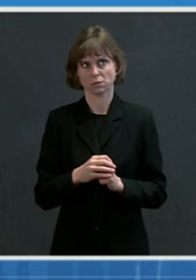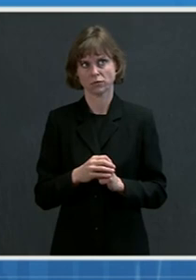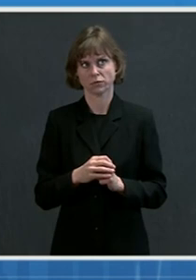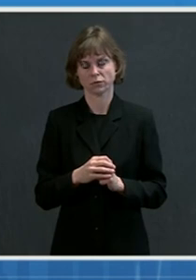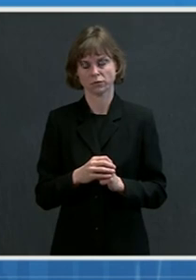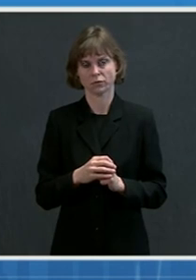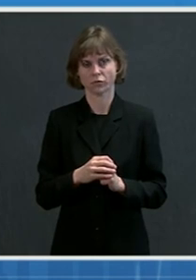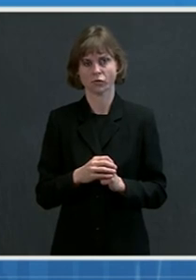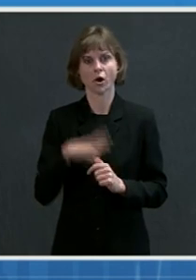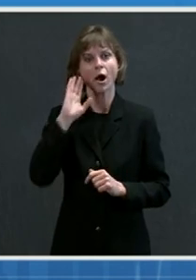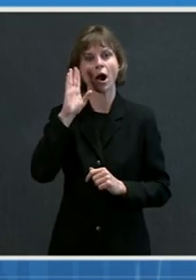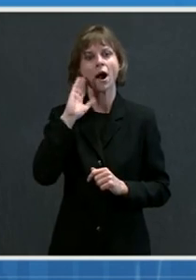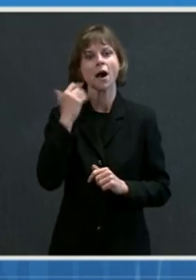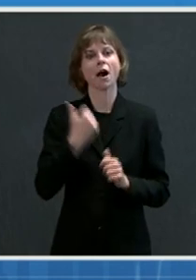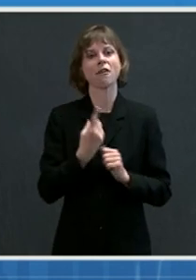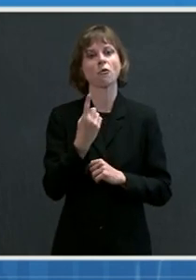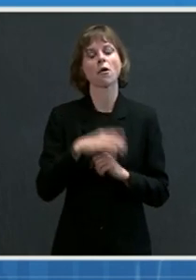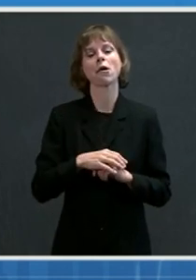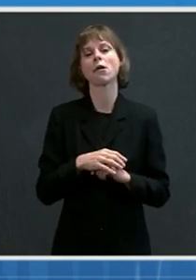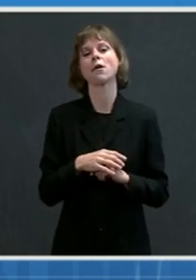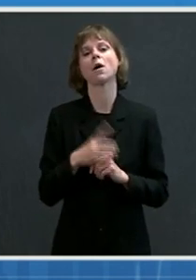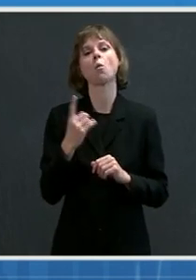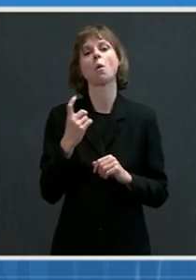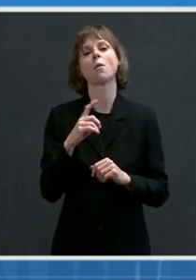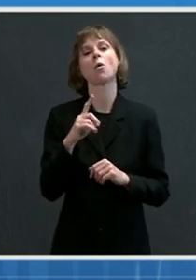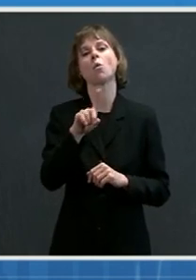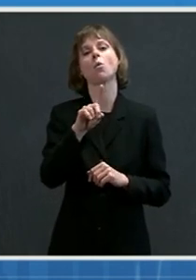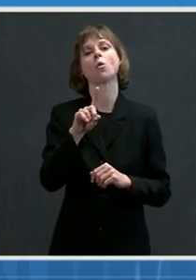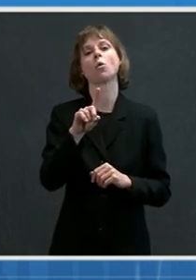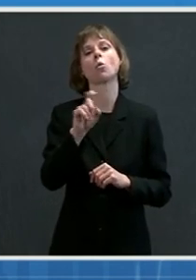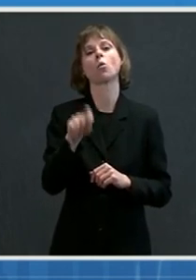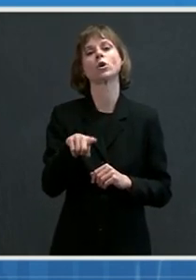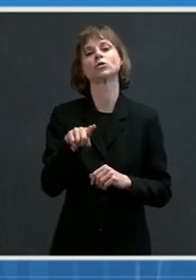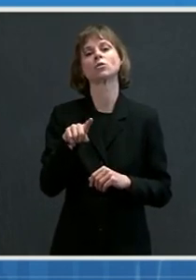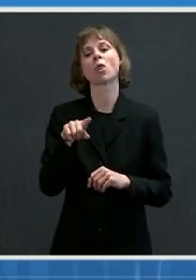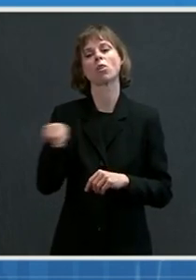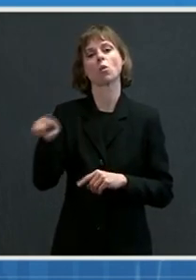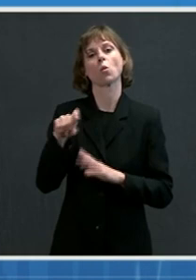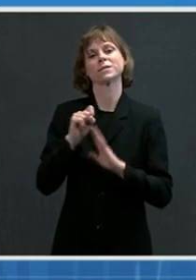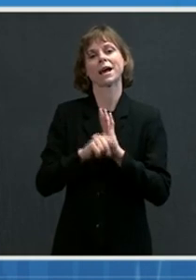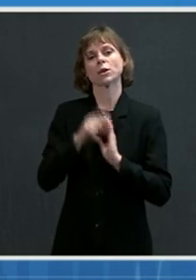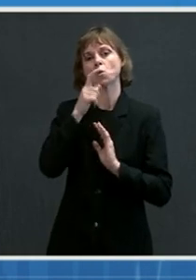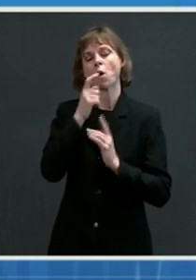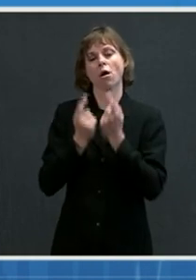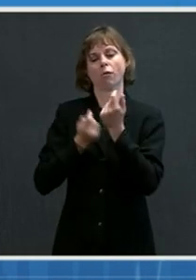Hi, everybody. One more question on the states that are reducing their own restrictions.